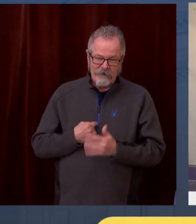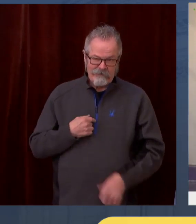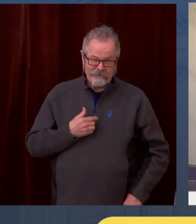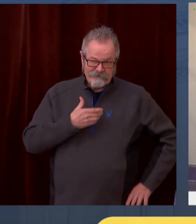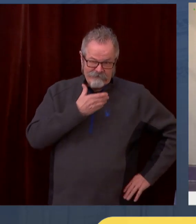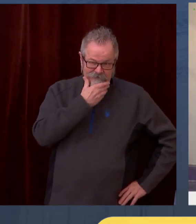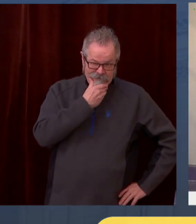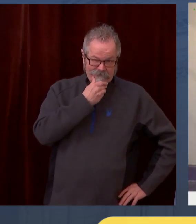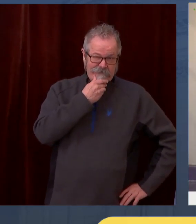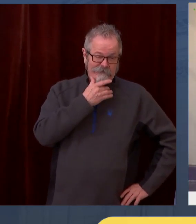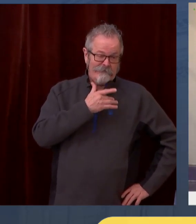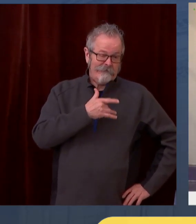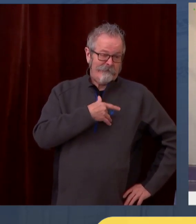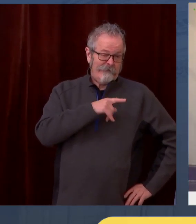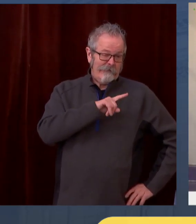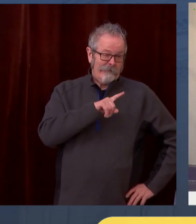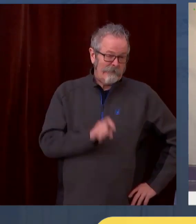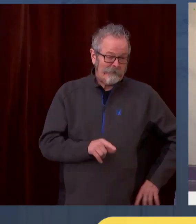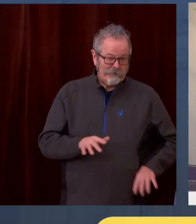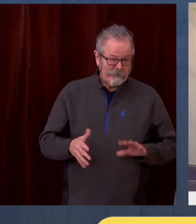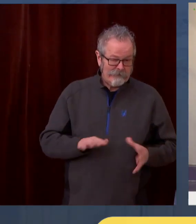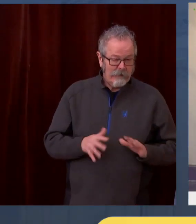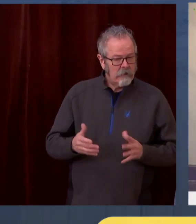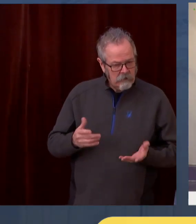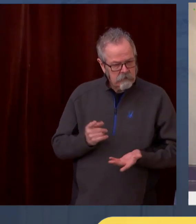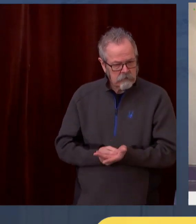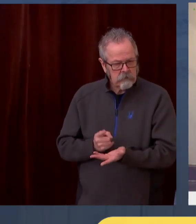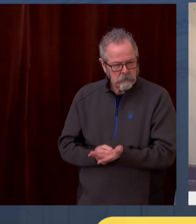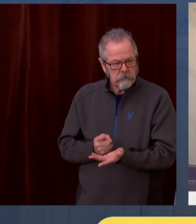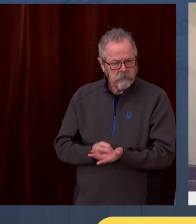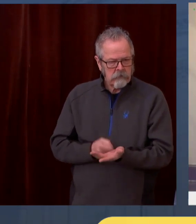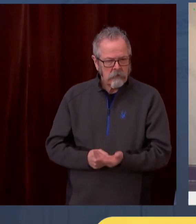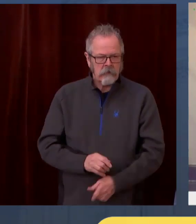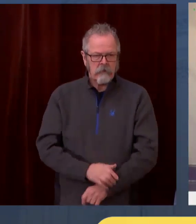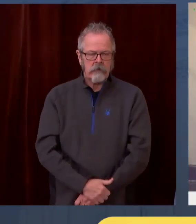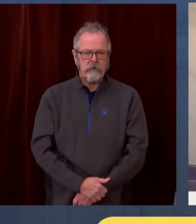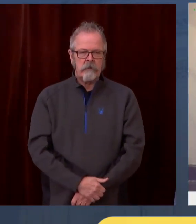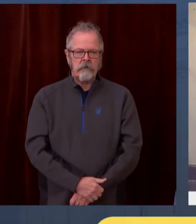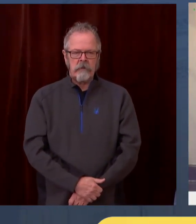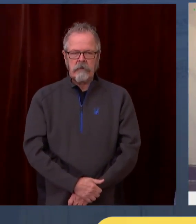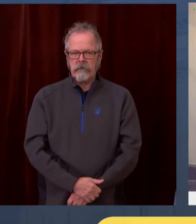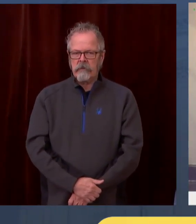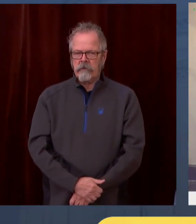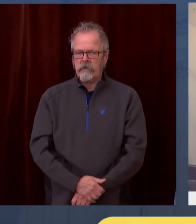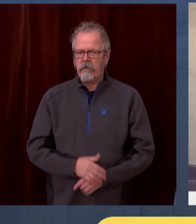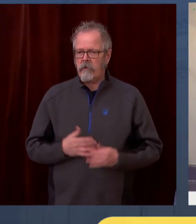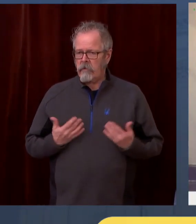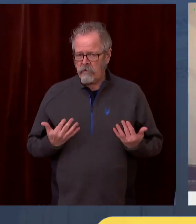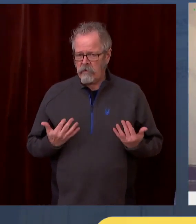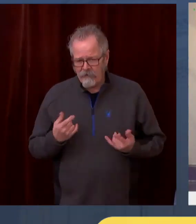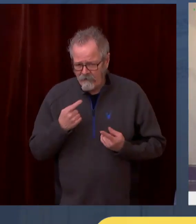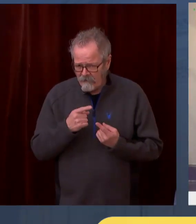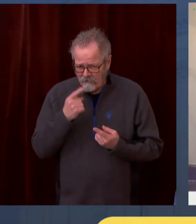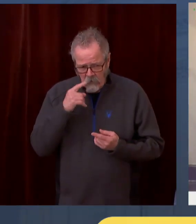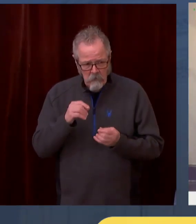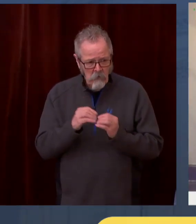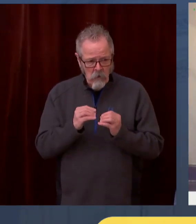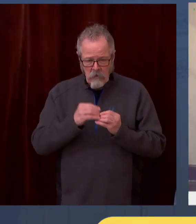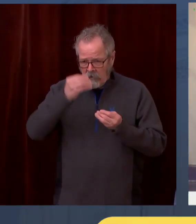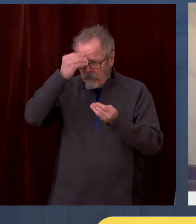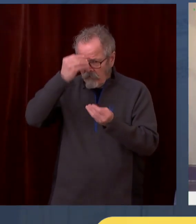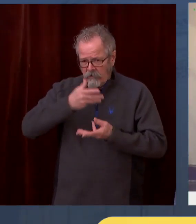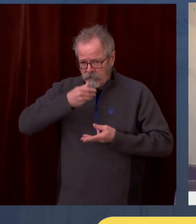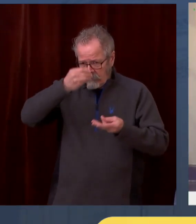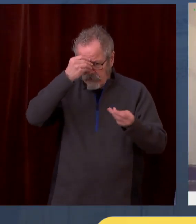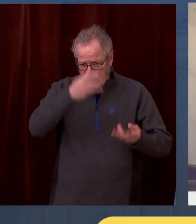schools or businesses or elsewhere. But right now, we don't have that information. we're waiting to see what that science shows